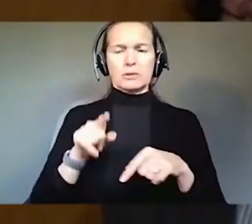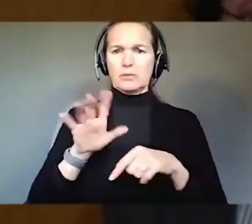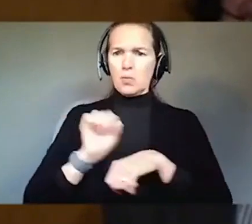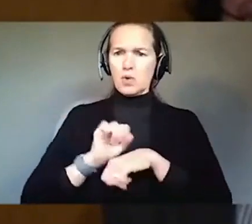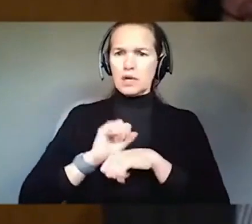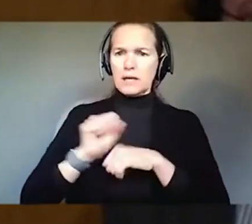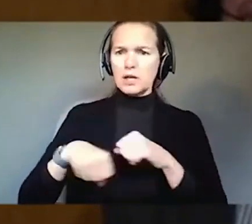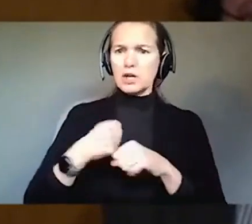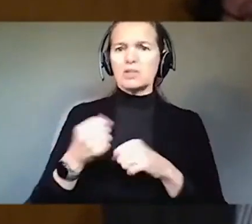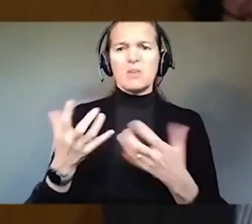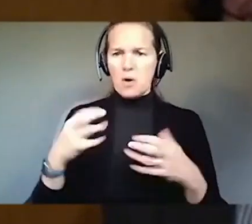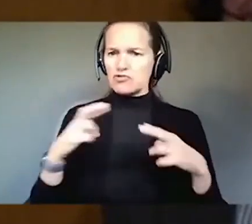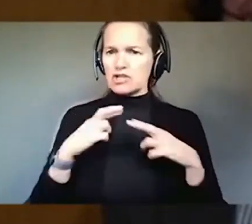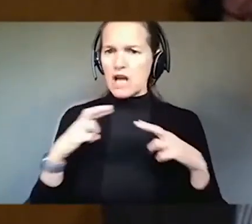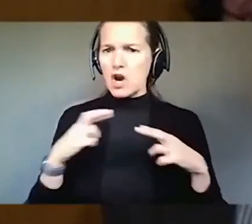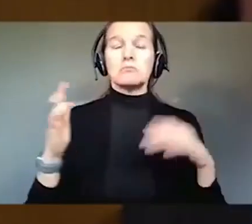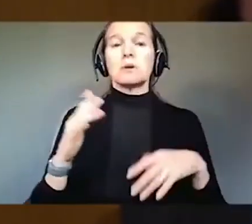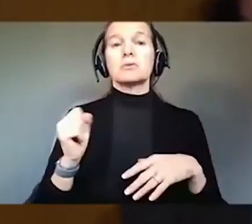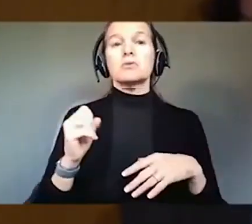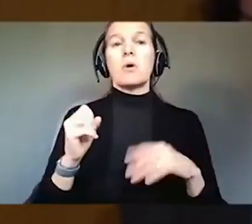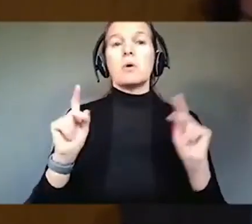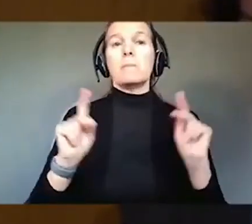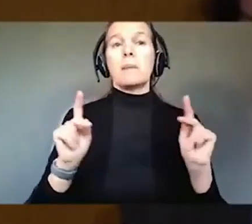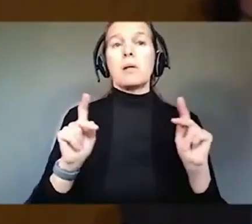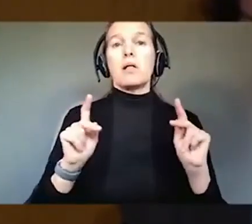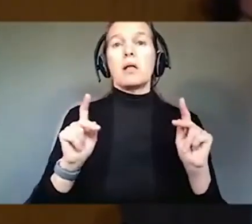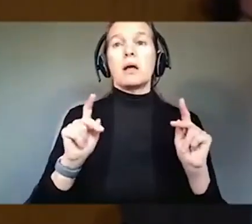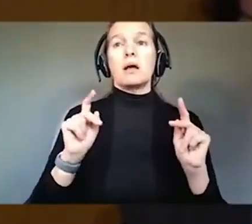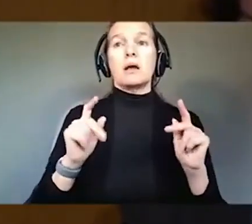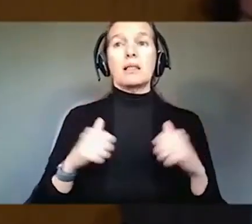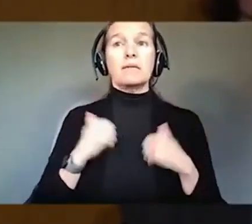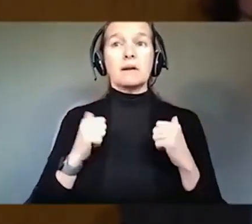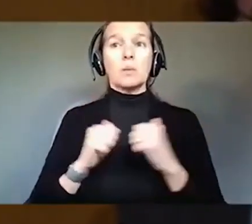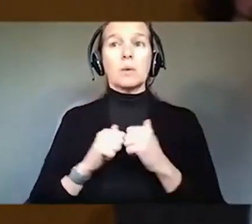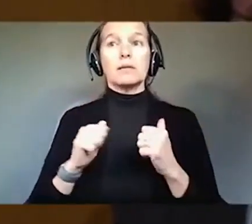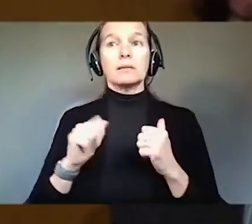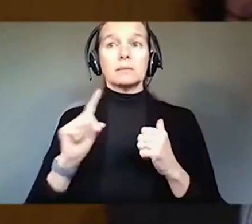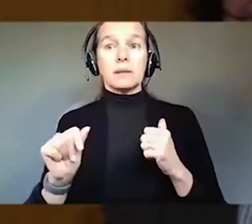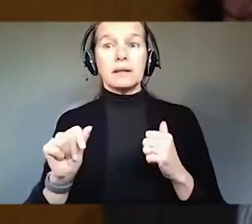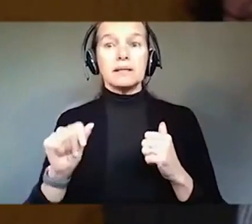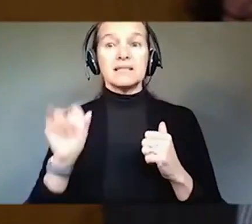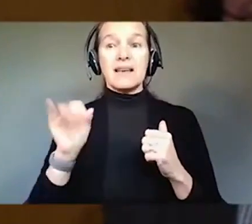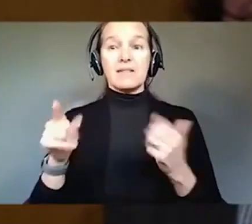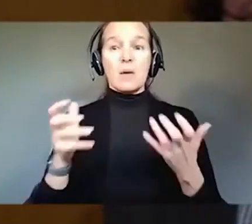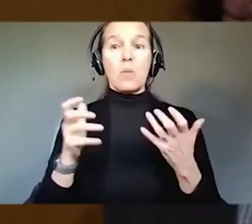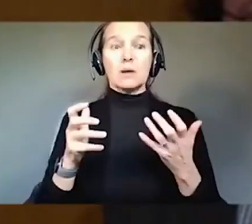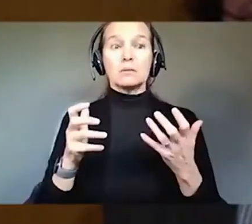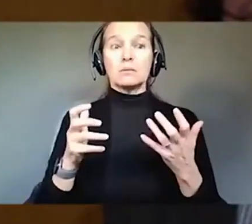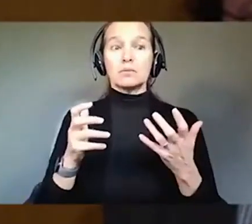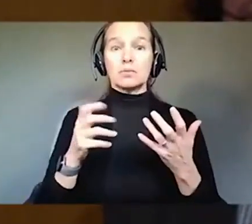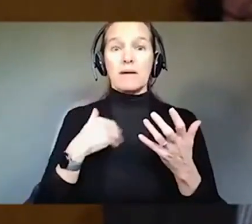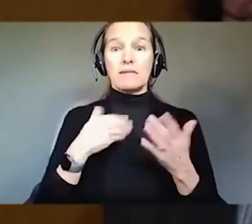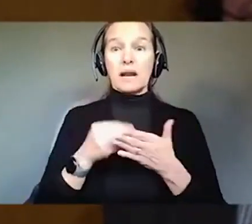they need employment opportunities and supportive services to achieve financial security, which is what we all want. They want to have it during their